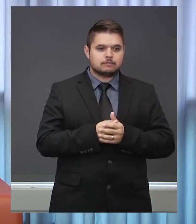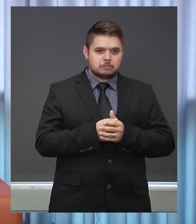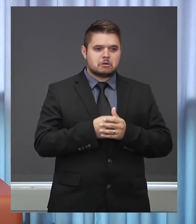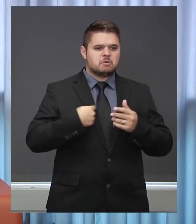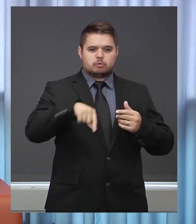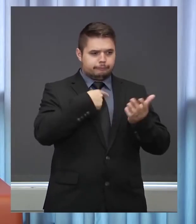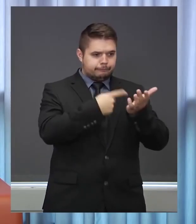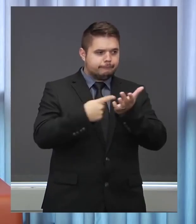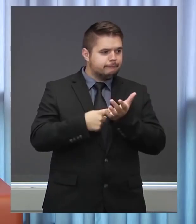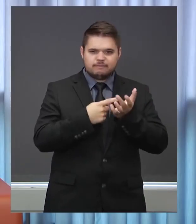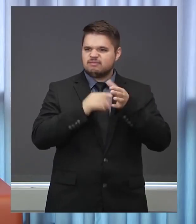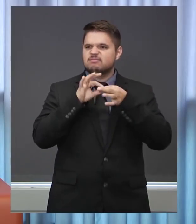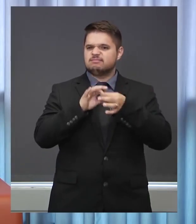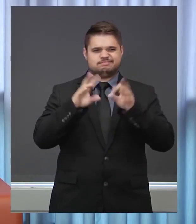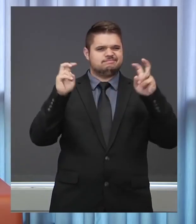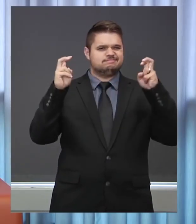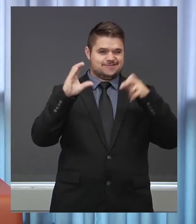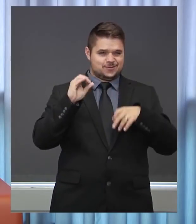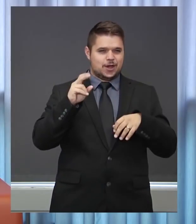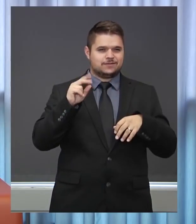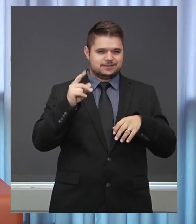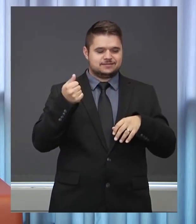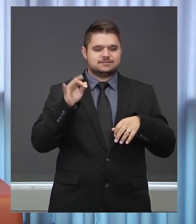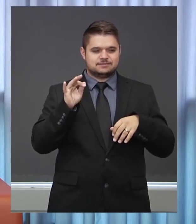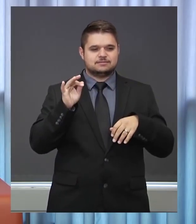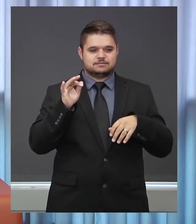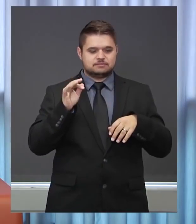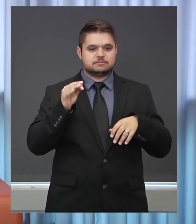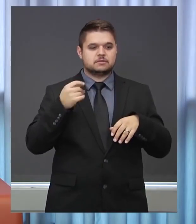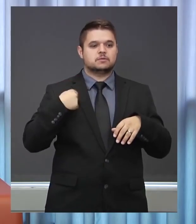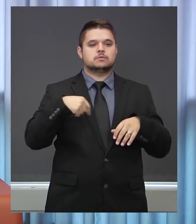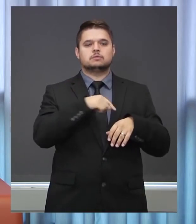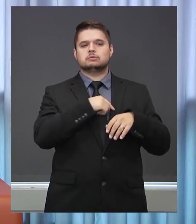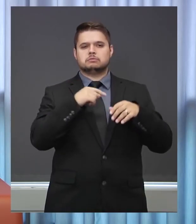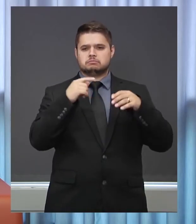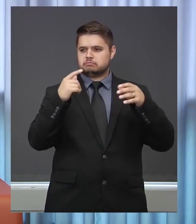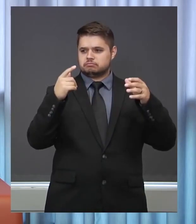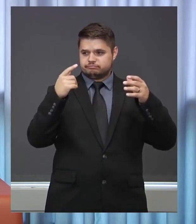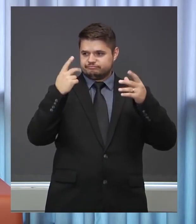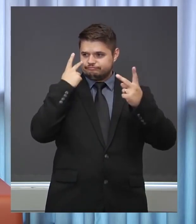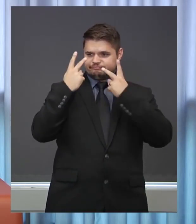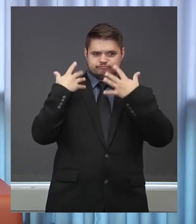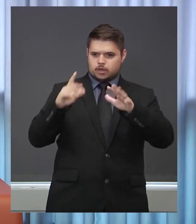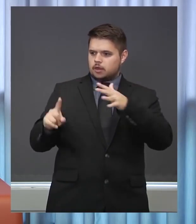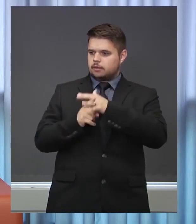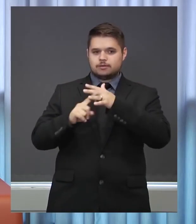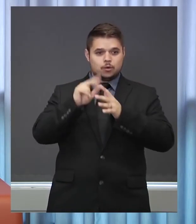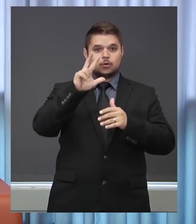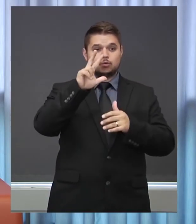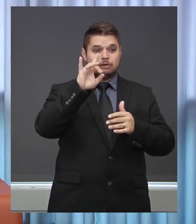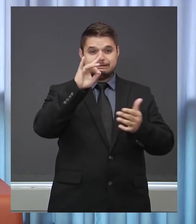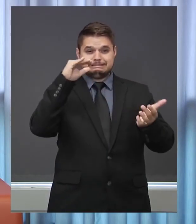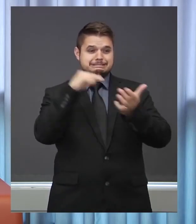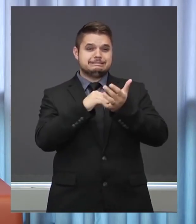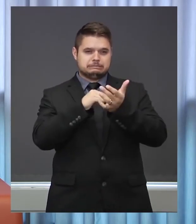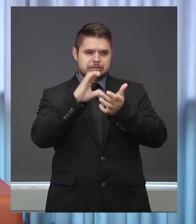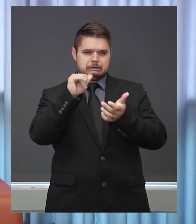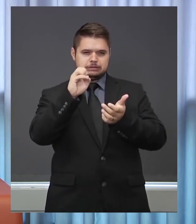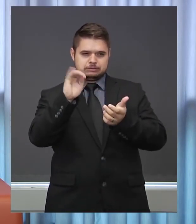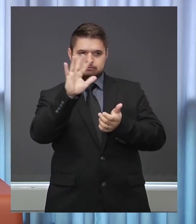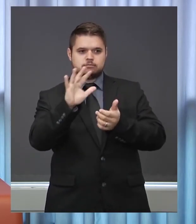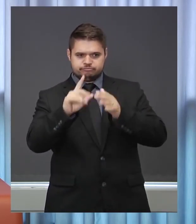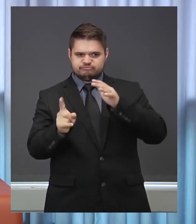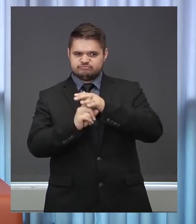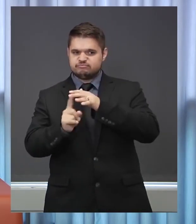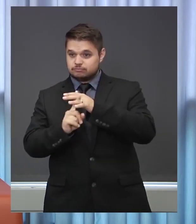As of today, there have been 38,160 cases of COVID-19 in Oregon, with 390